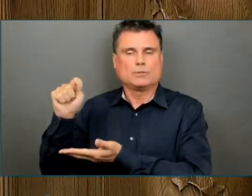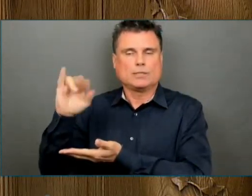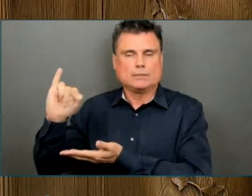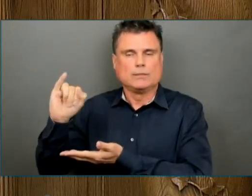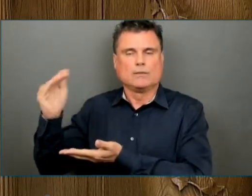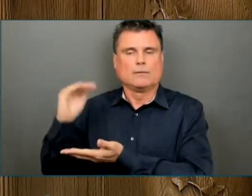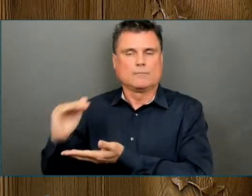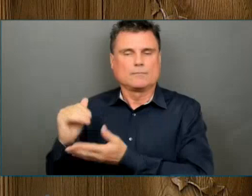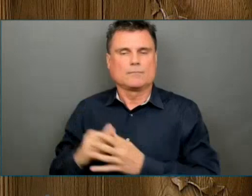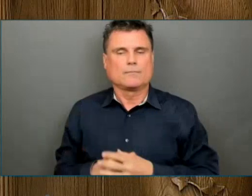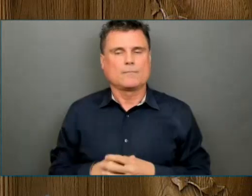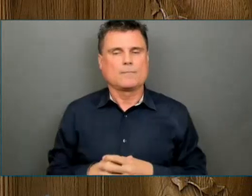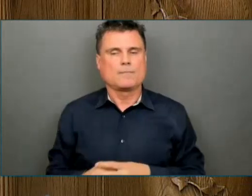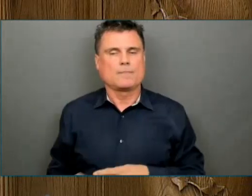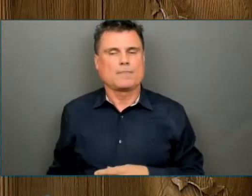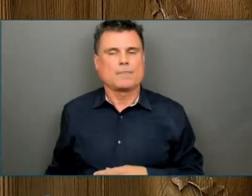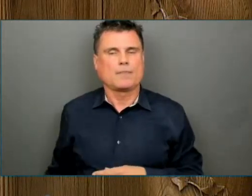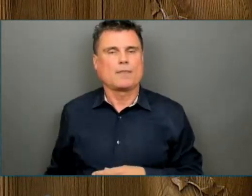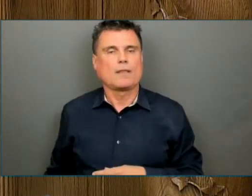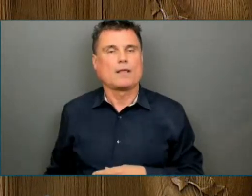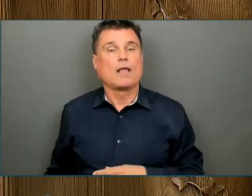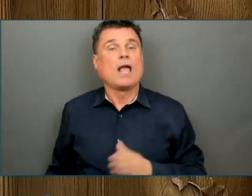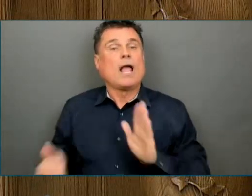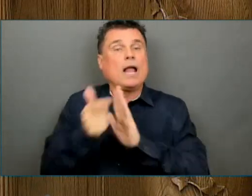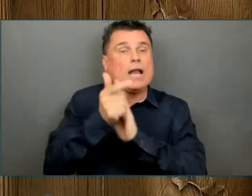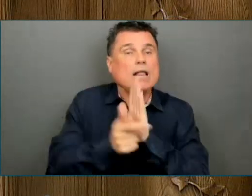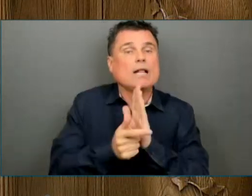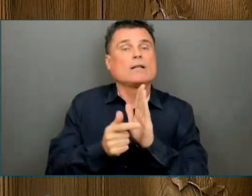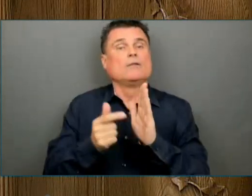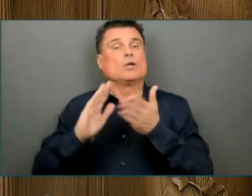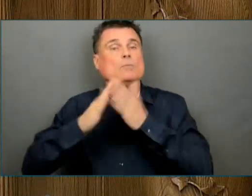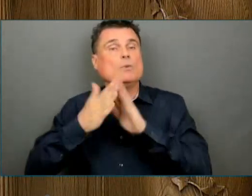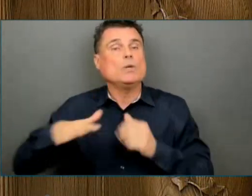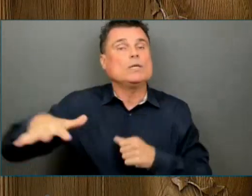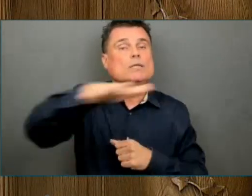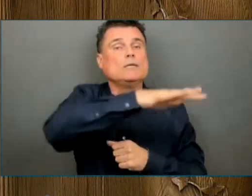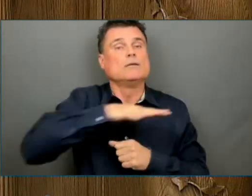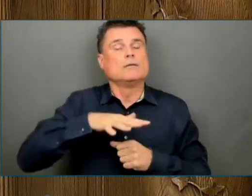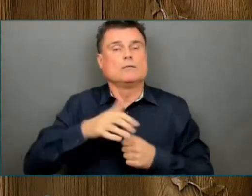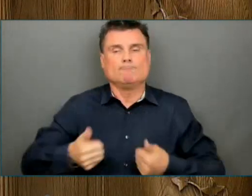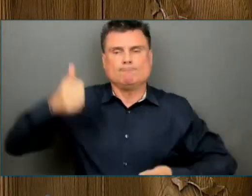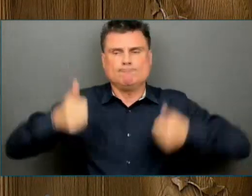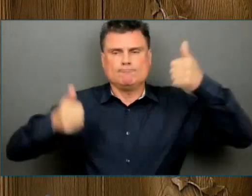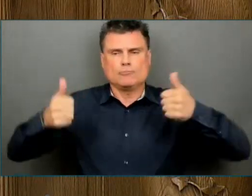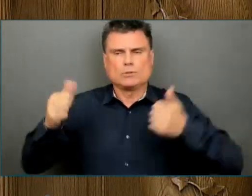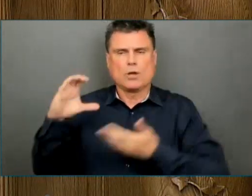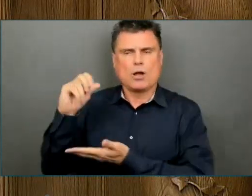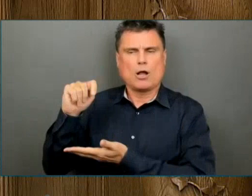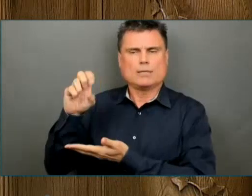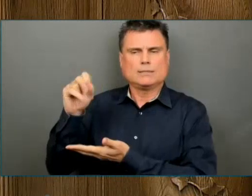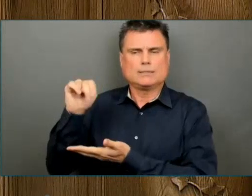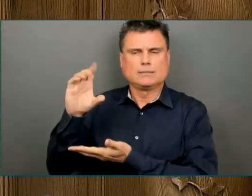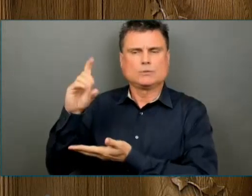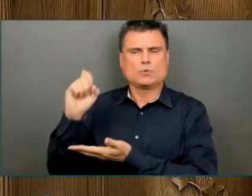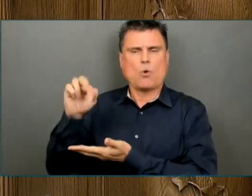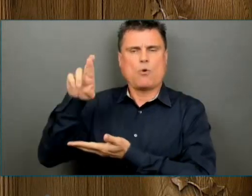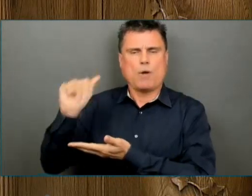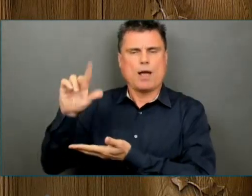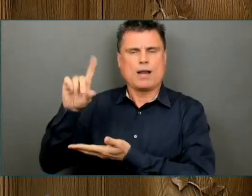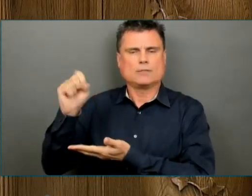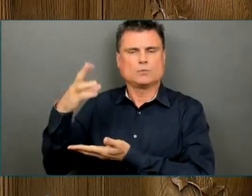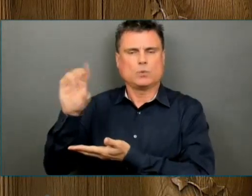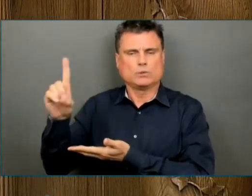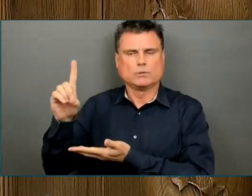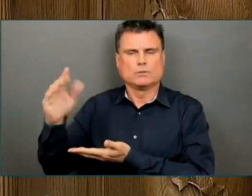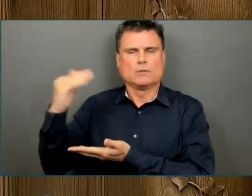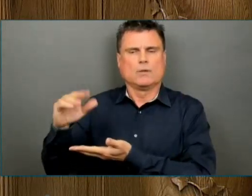community, Constance Dora Isherwood, and human rights lawyer Joe Arve. Leaders in the labour movement, Canadian farm